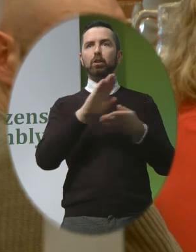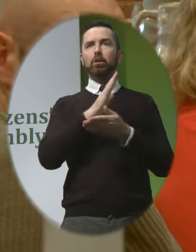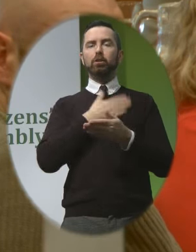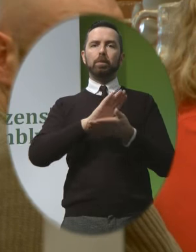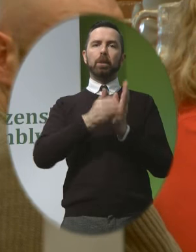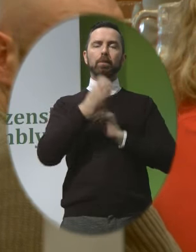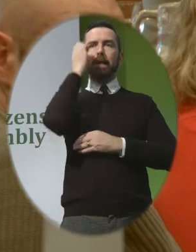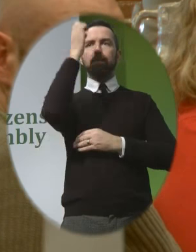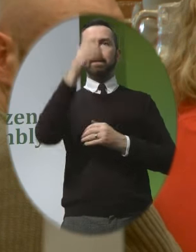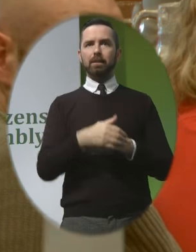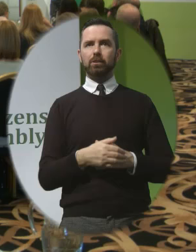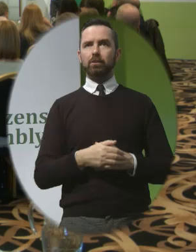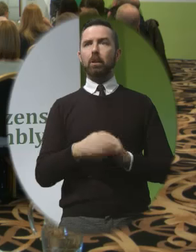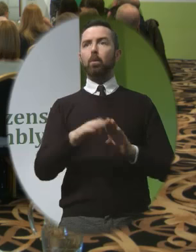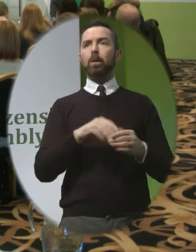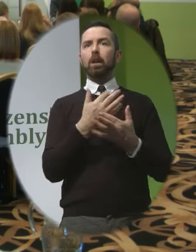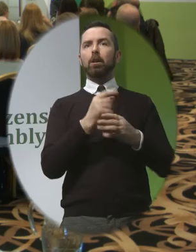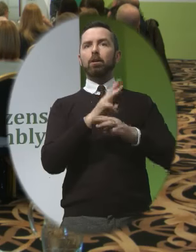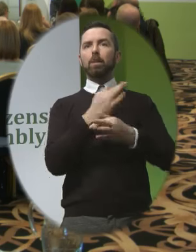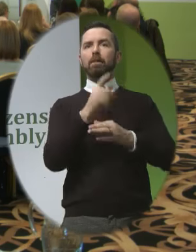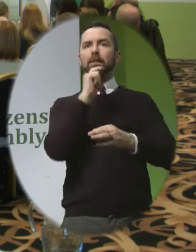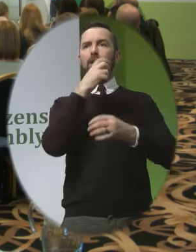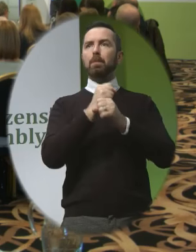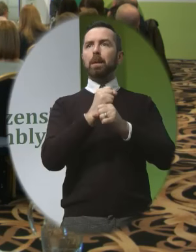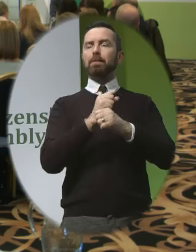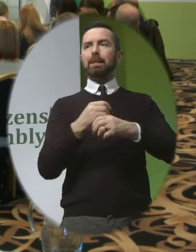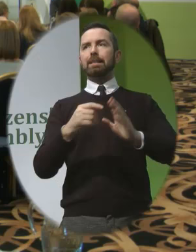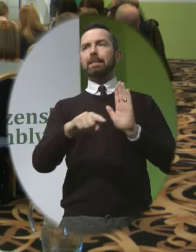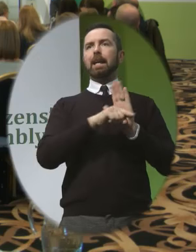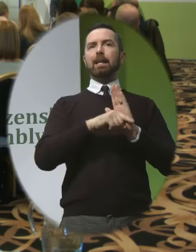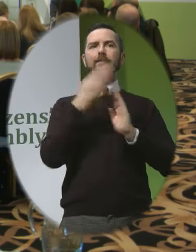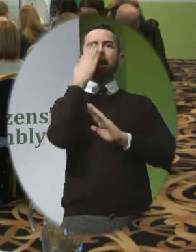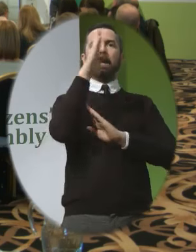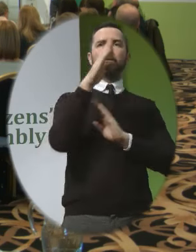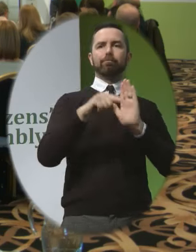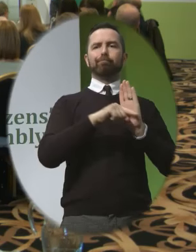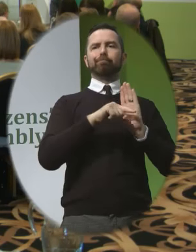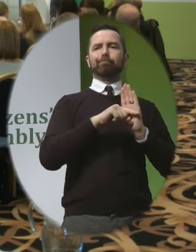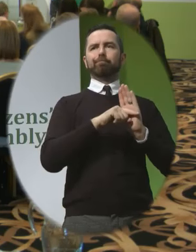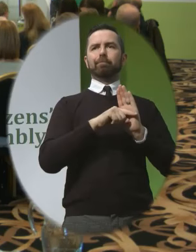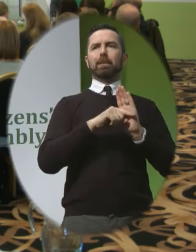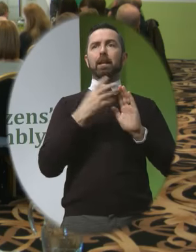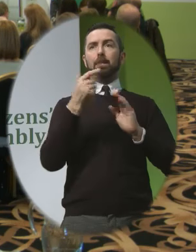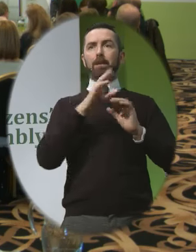us that negative attitudes can really cause them pressure to abort when that diagnosis is given